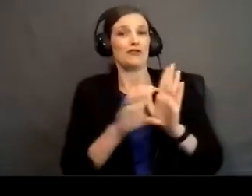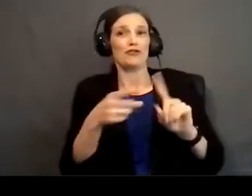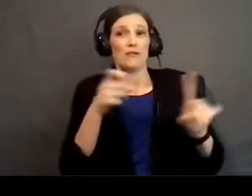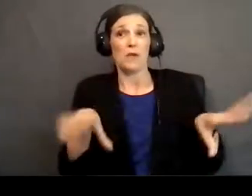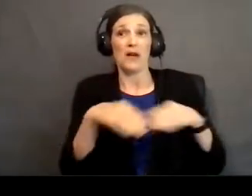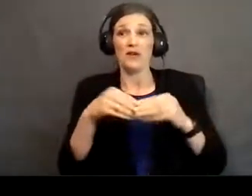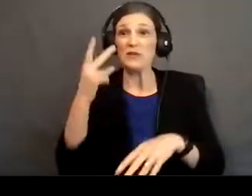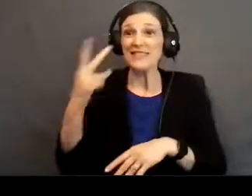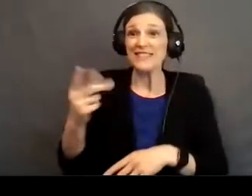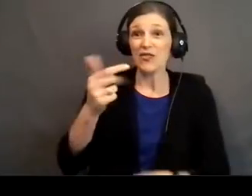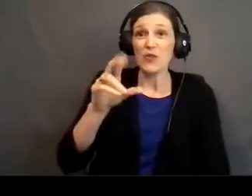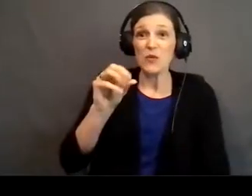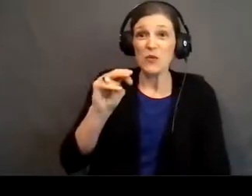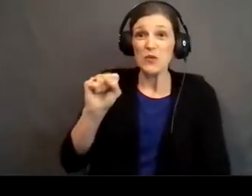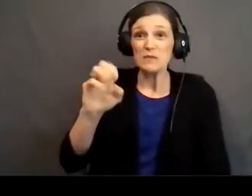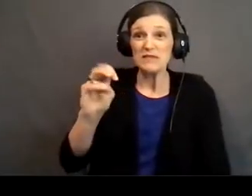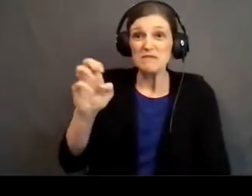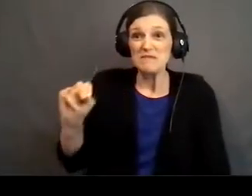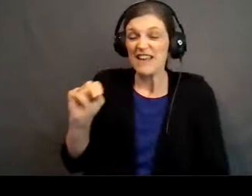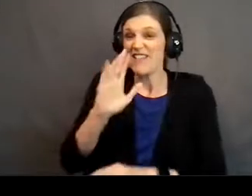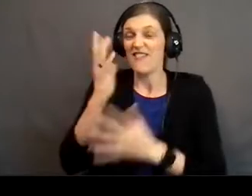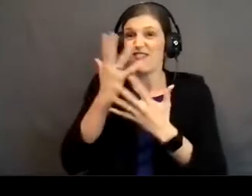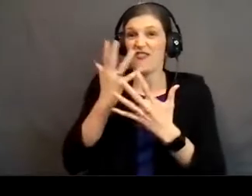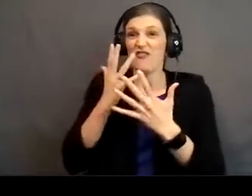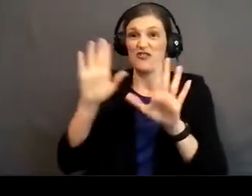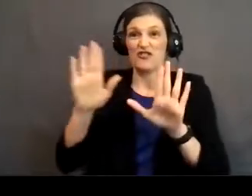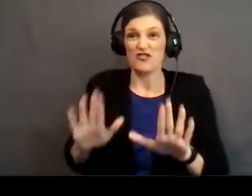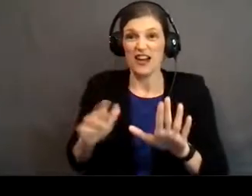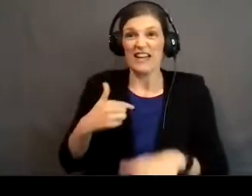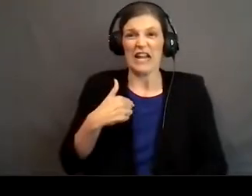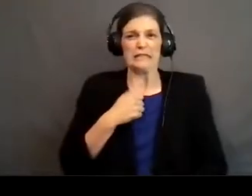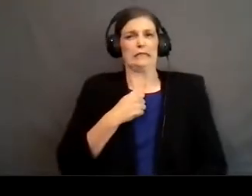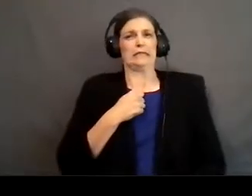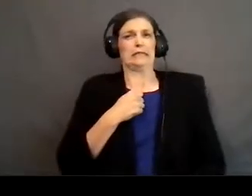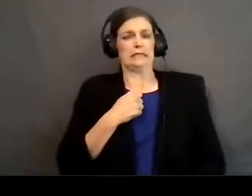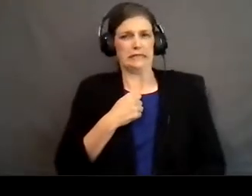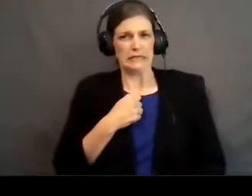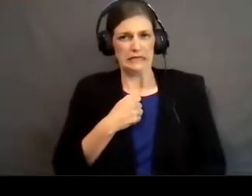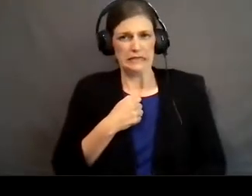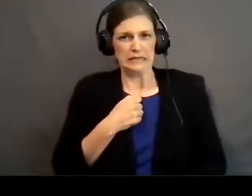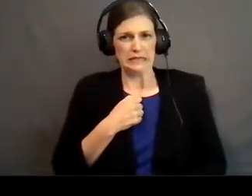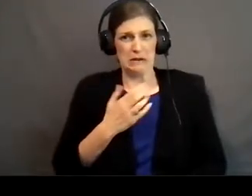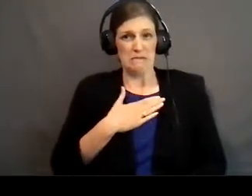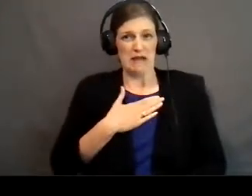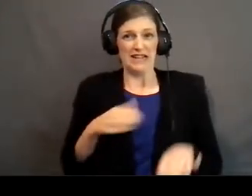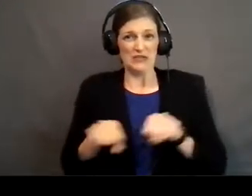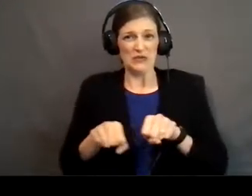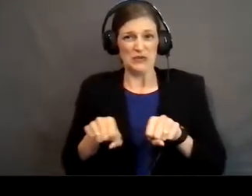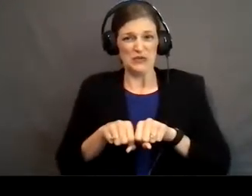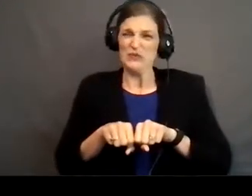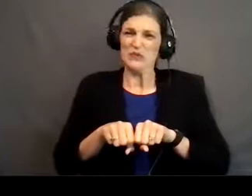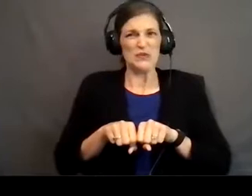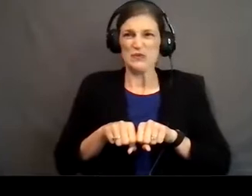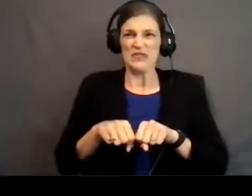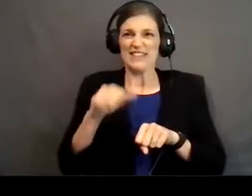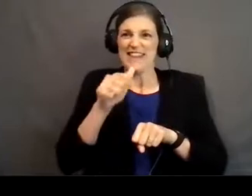see the groomsmen. They look great. And I just kind of cringe because I'm like, yeah, those are not very